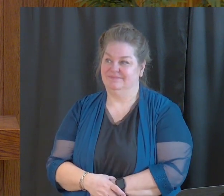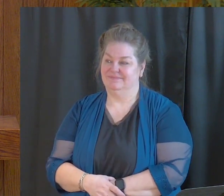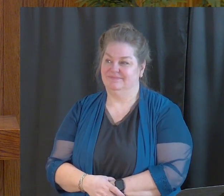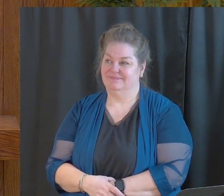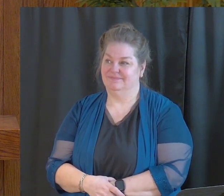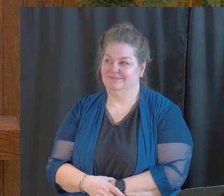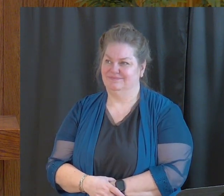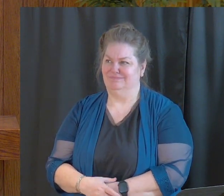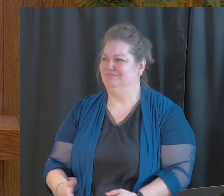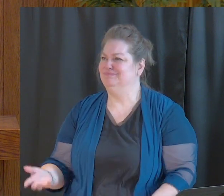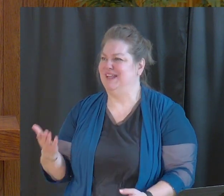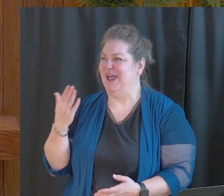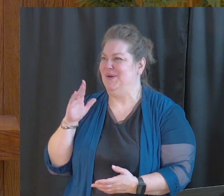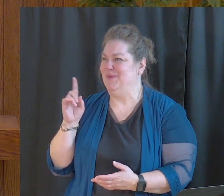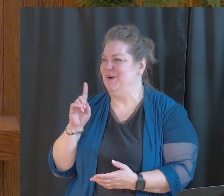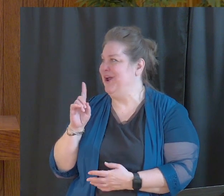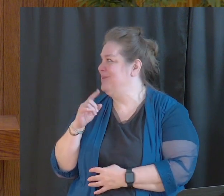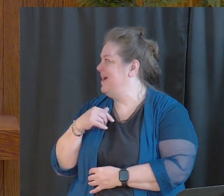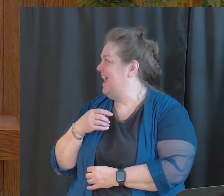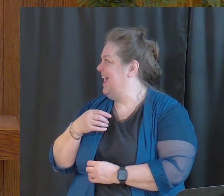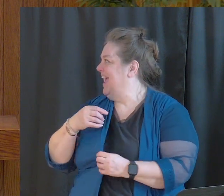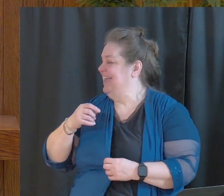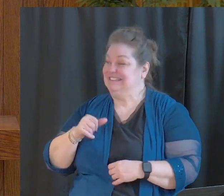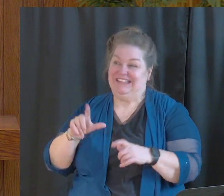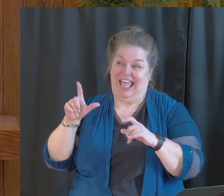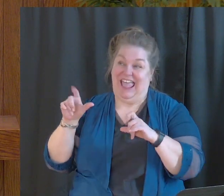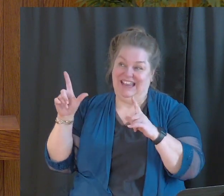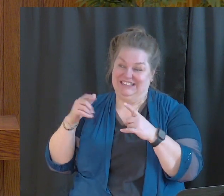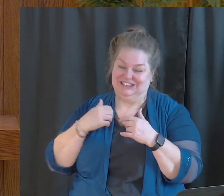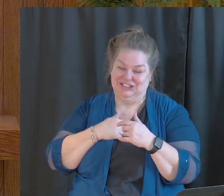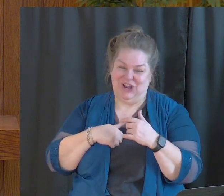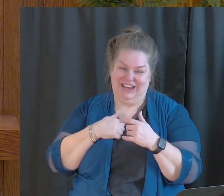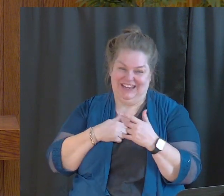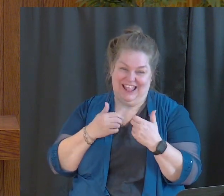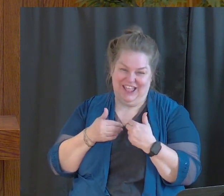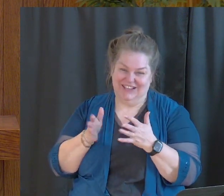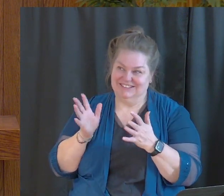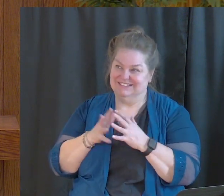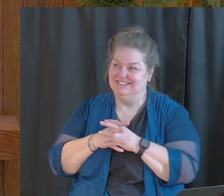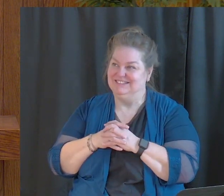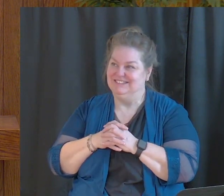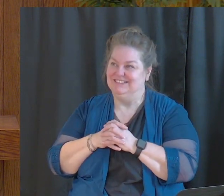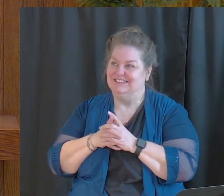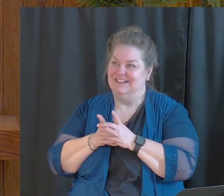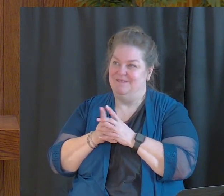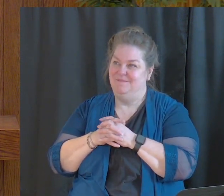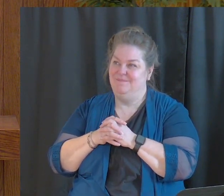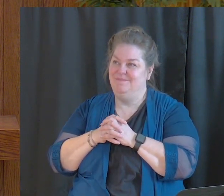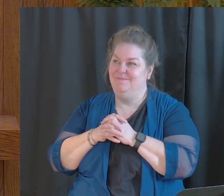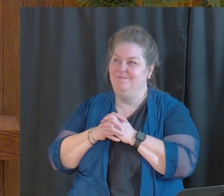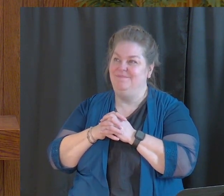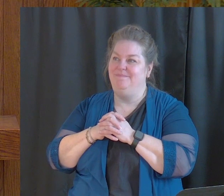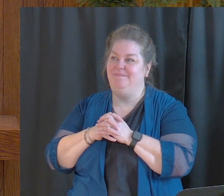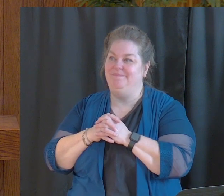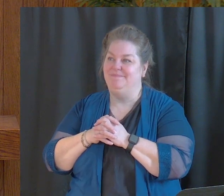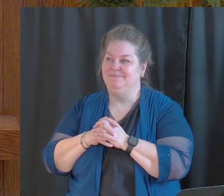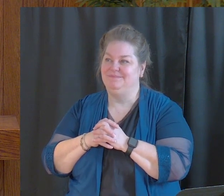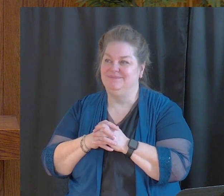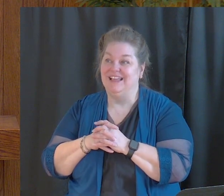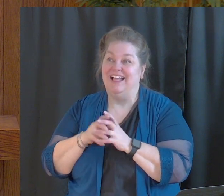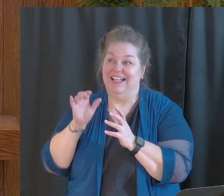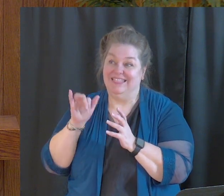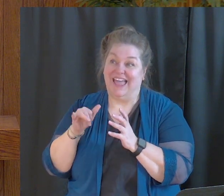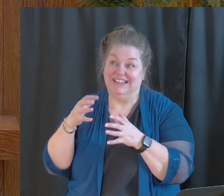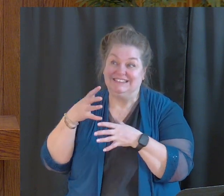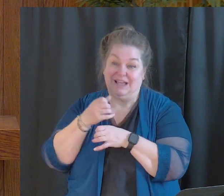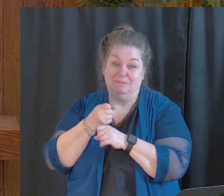I don't know where I'm at on my slides anymore. I'm sorry. So don't go by those. But I think this sums up what we're looking for, right?